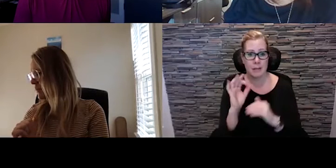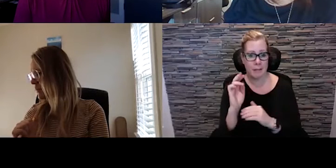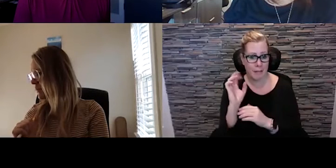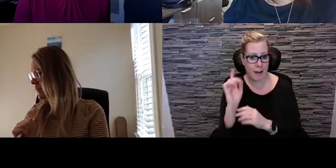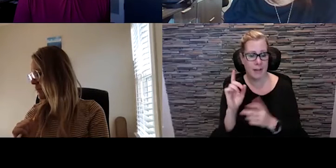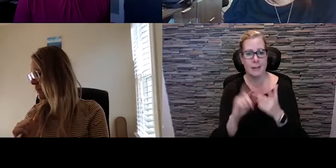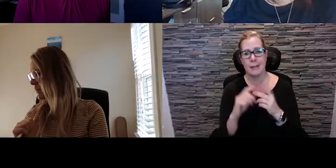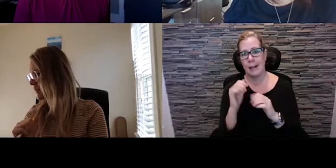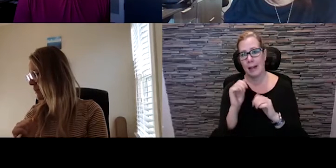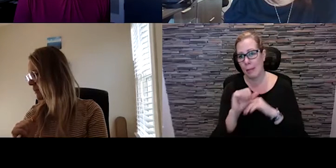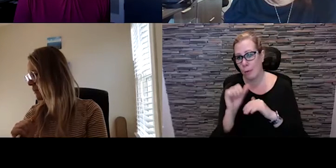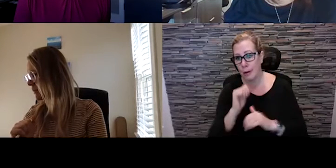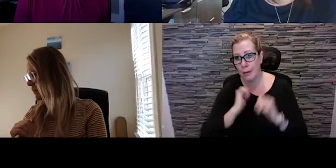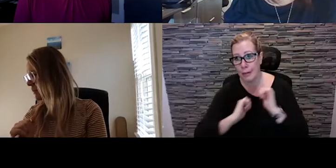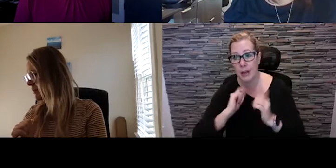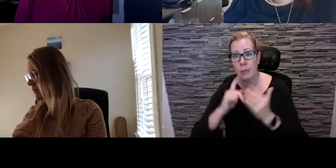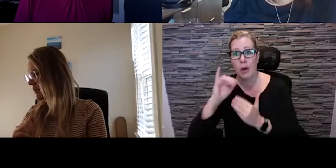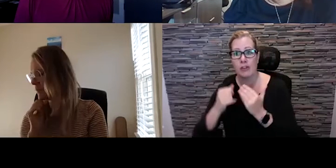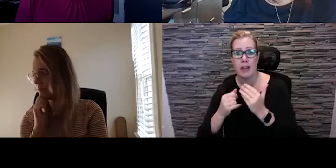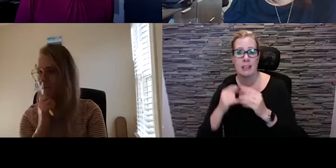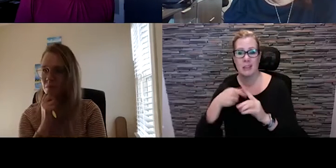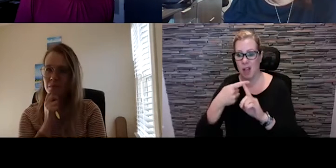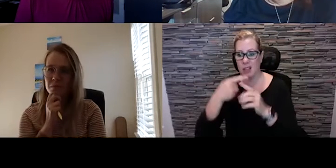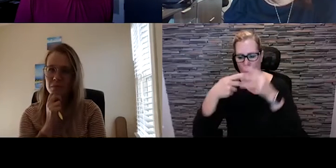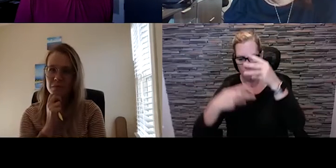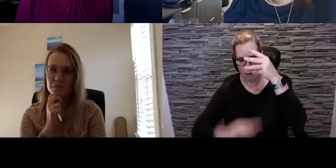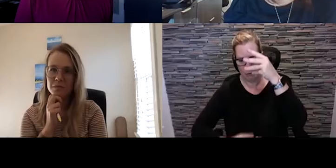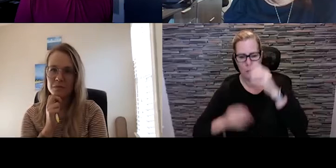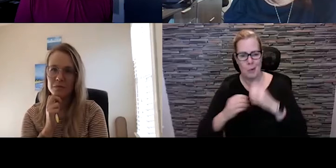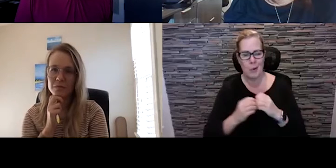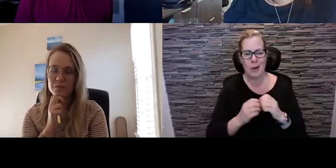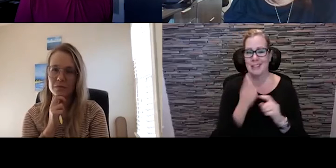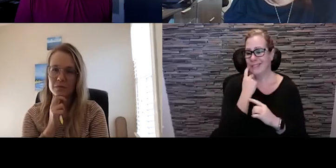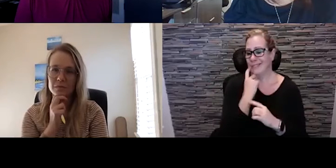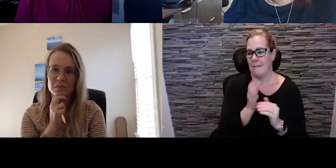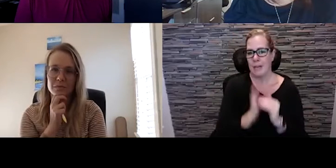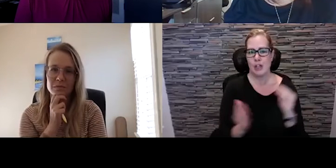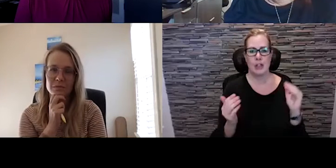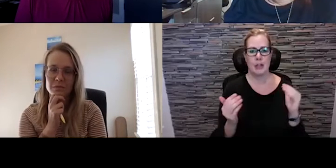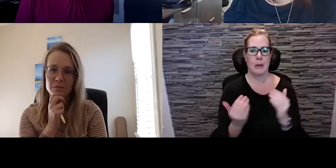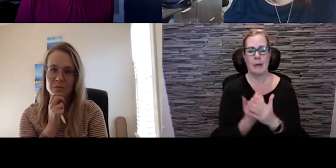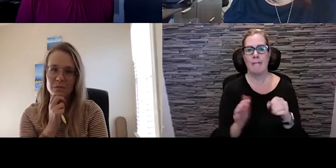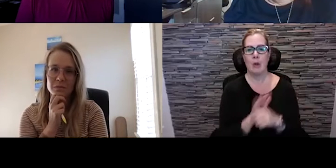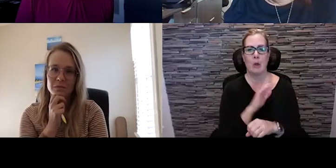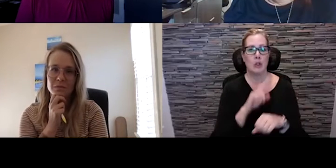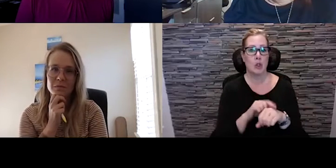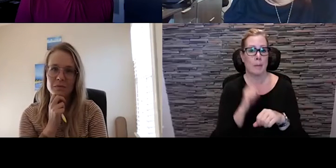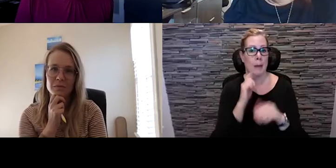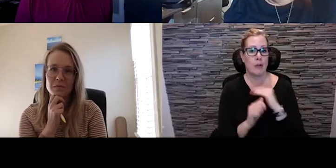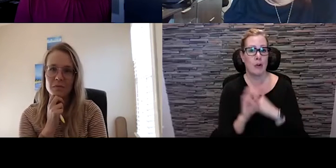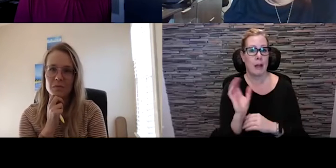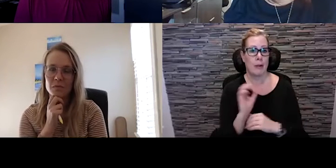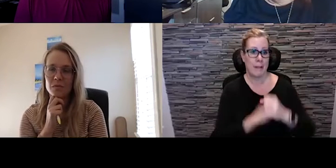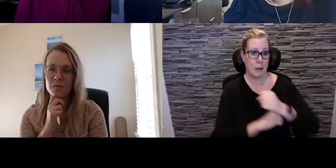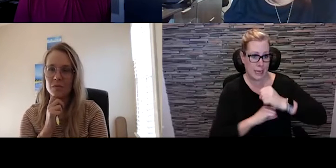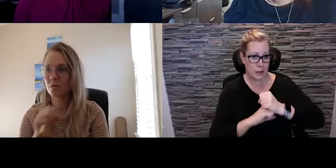Alberta Theatre Projects, among others. She's just completed her first full term on the board of the Calgary Foundation, and also serves on a committee for the